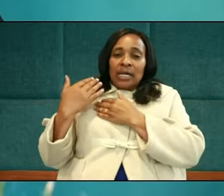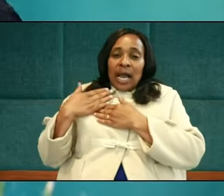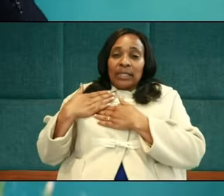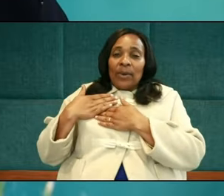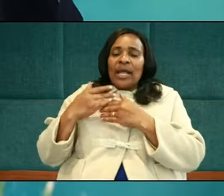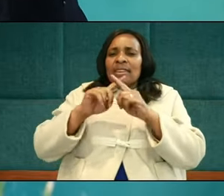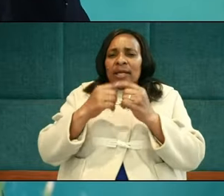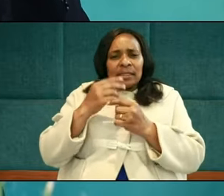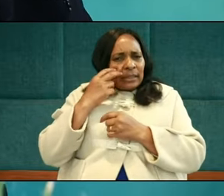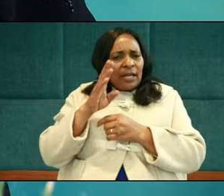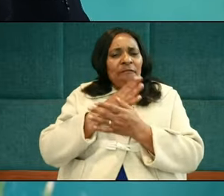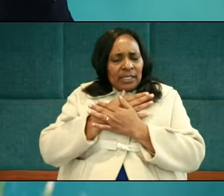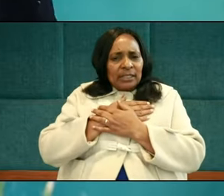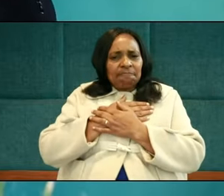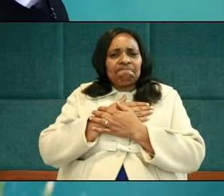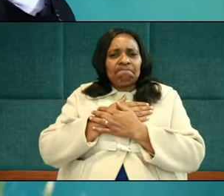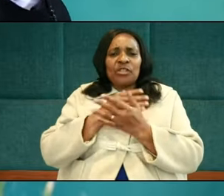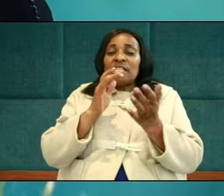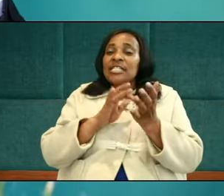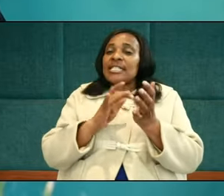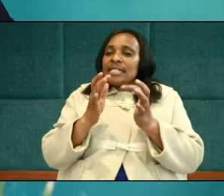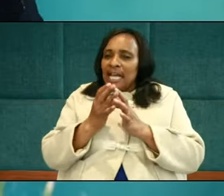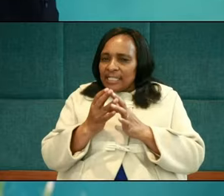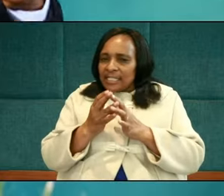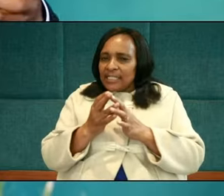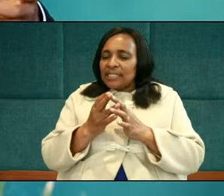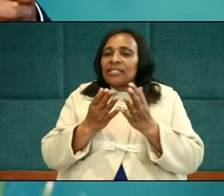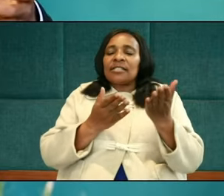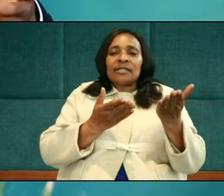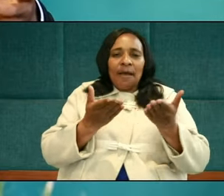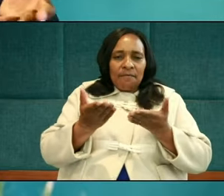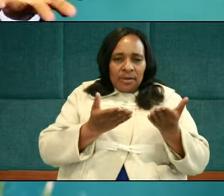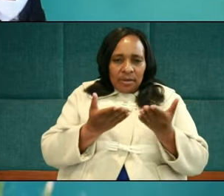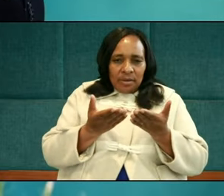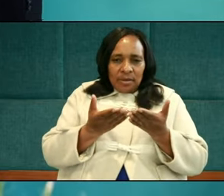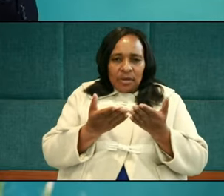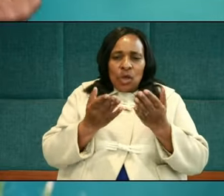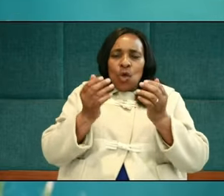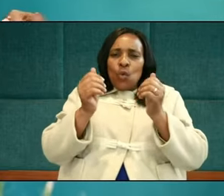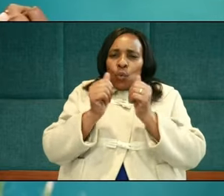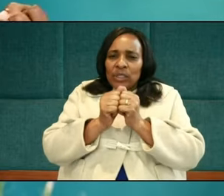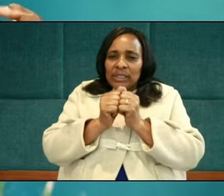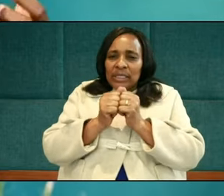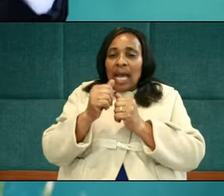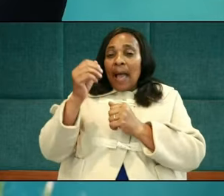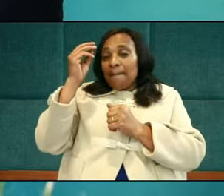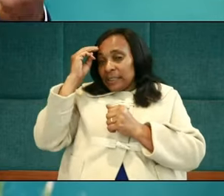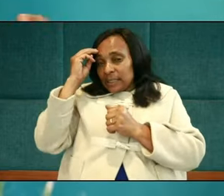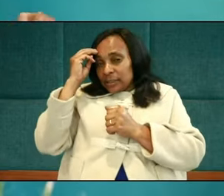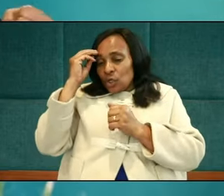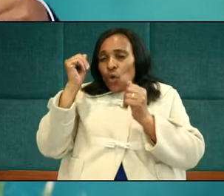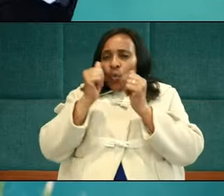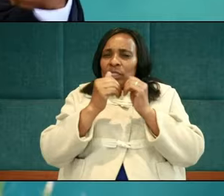friends, take note of this. Jesus is serving with a mentality, with